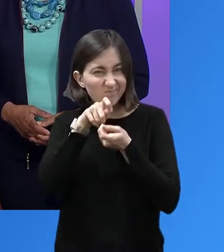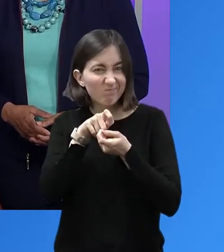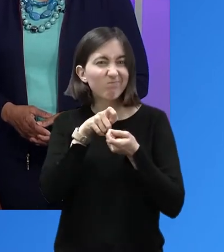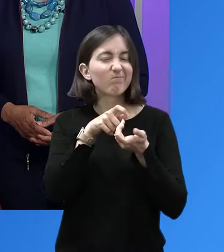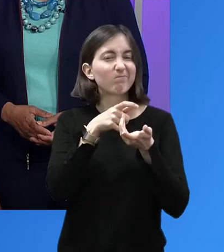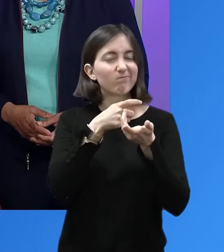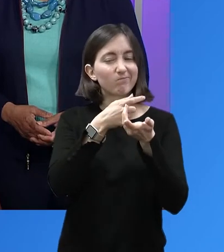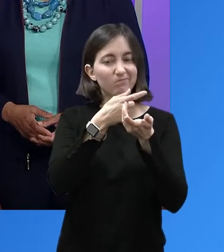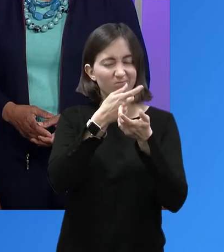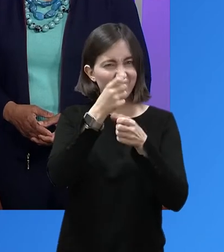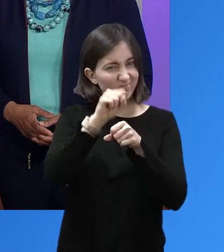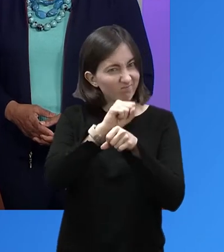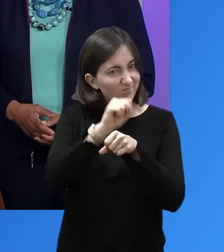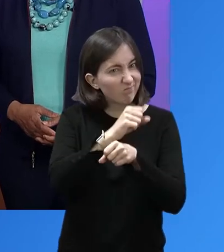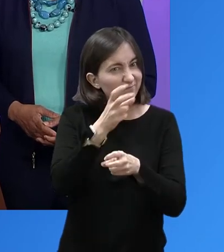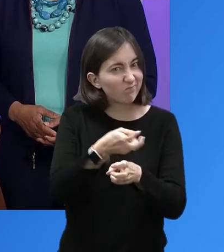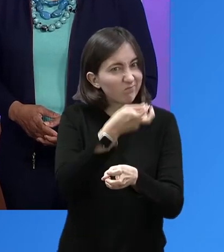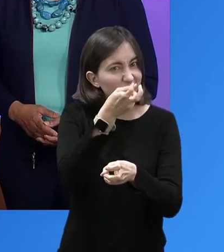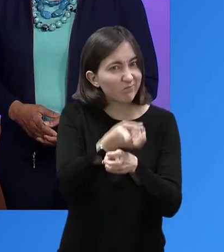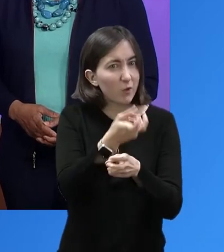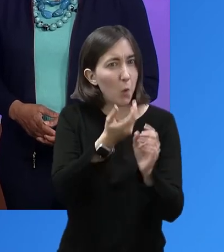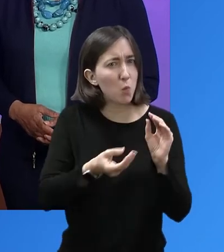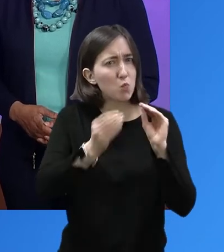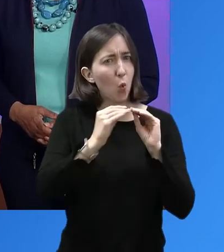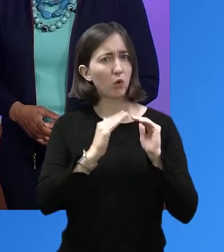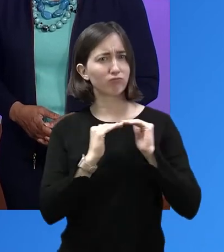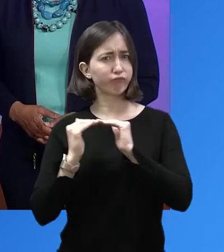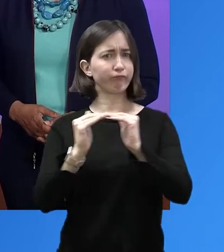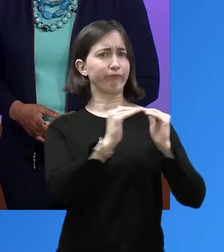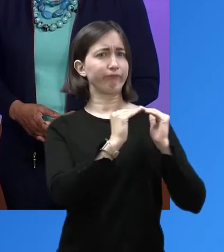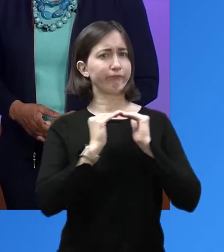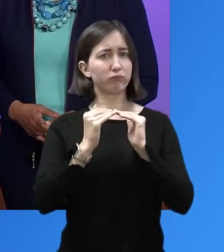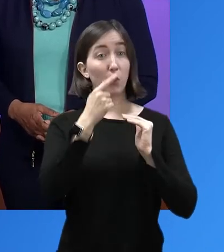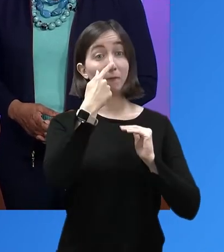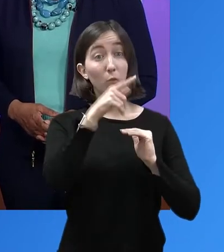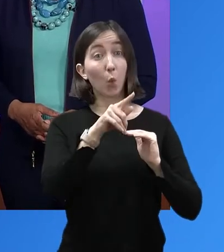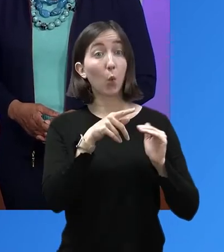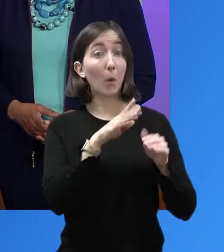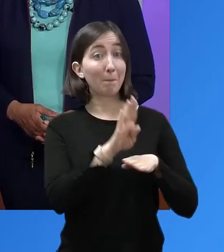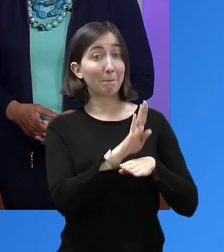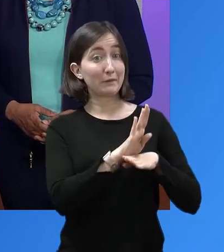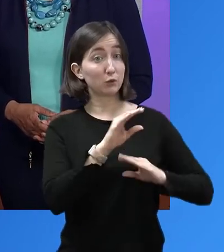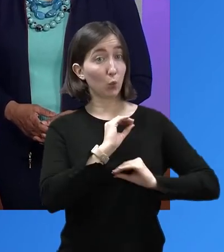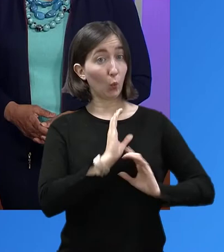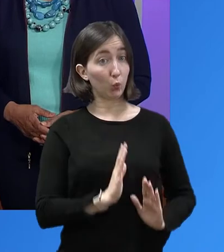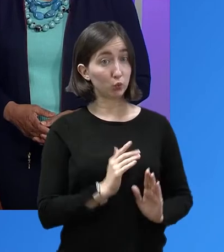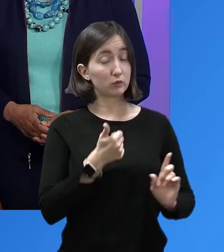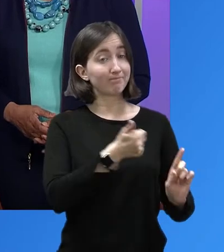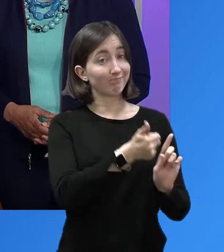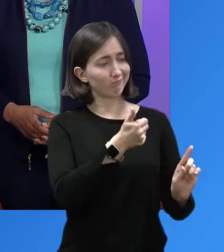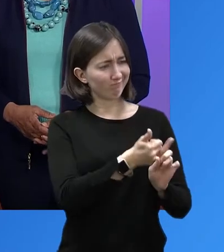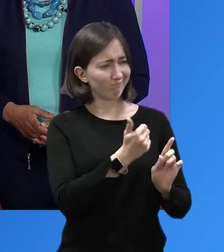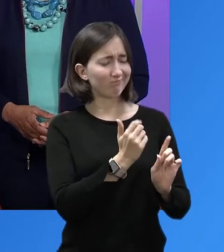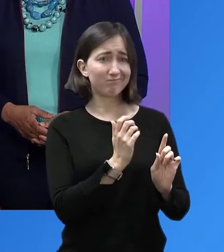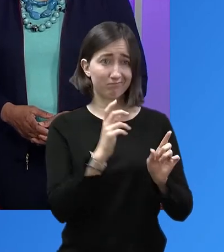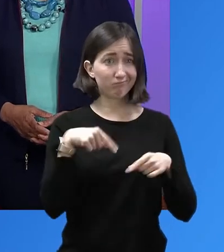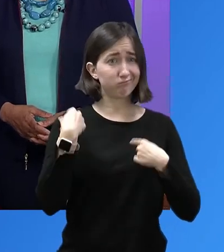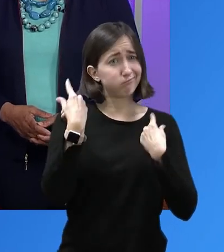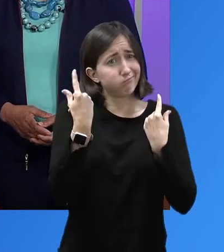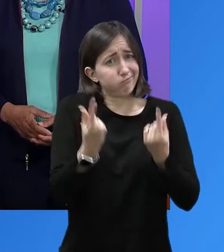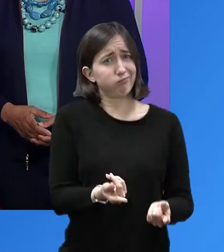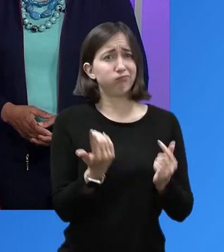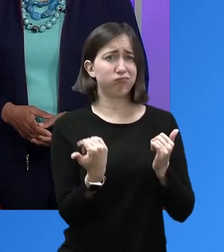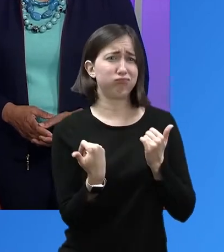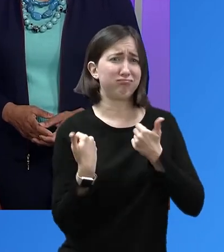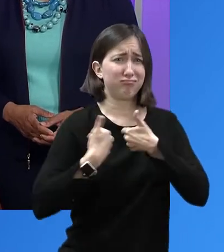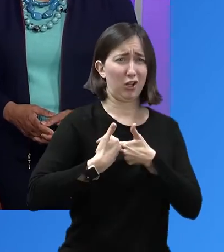the financial playing field for entrepreneurs who historically have faced considerable obstacles while seeking